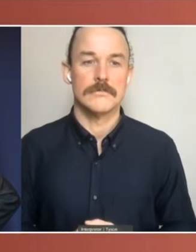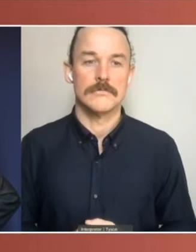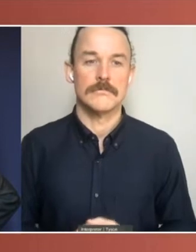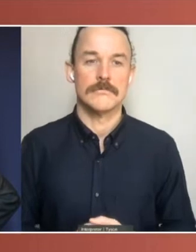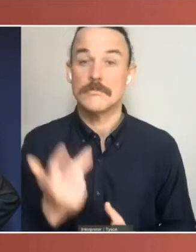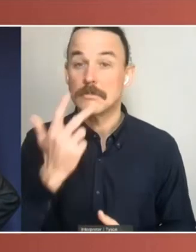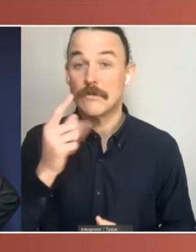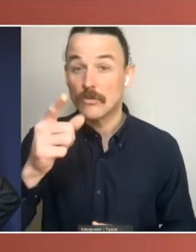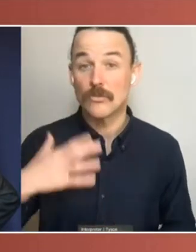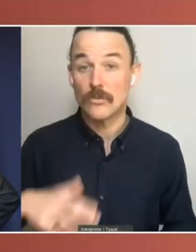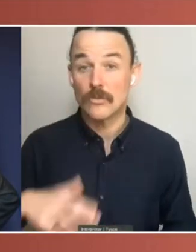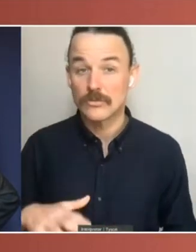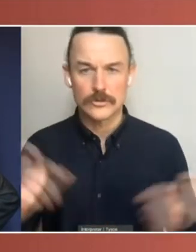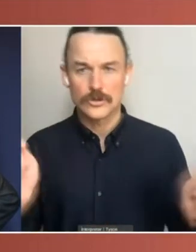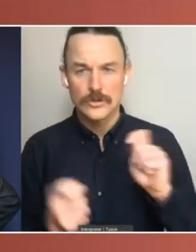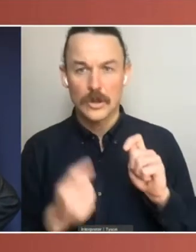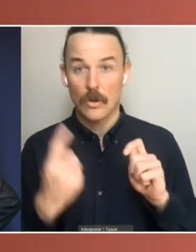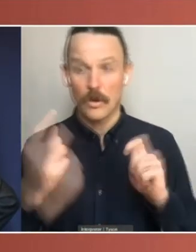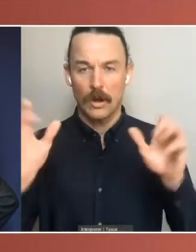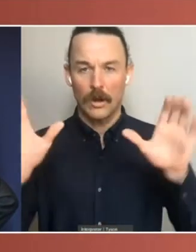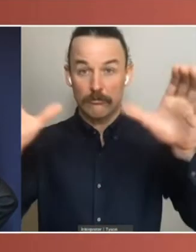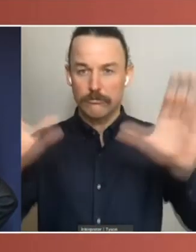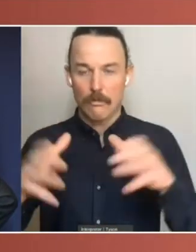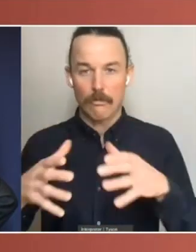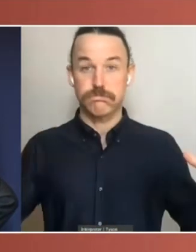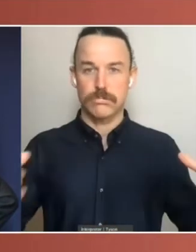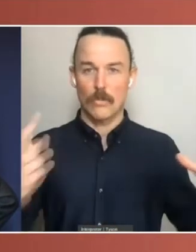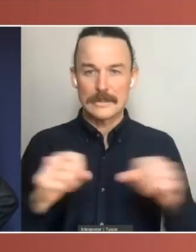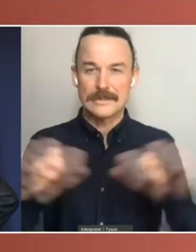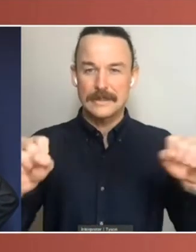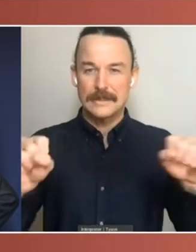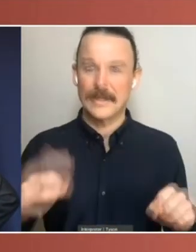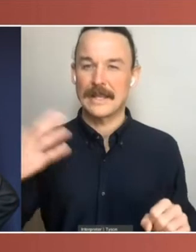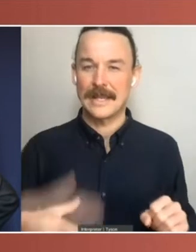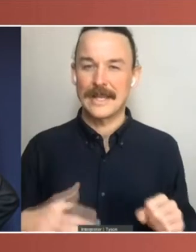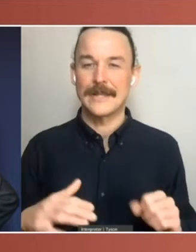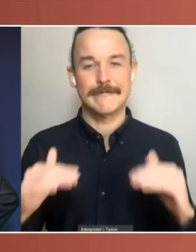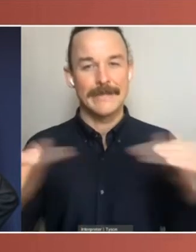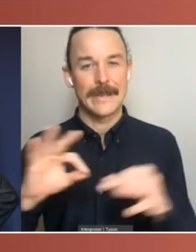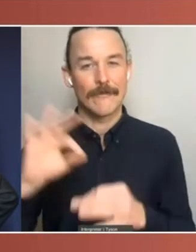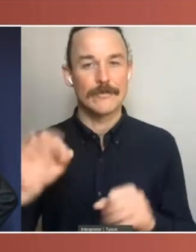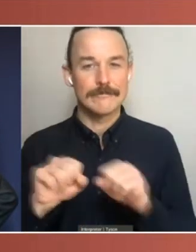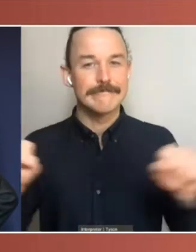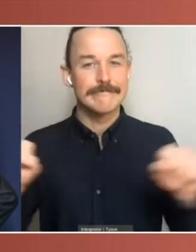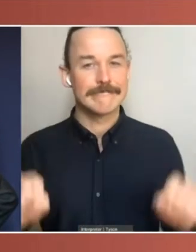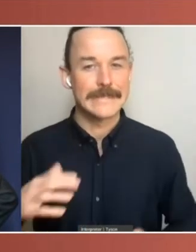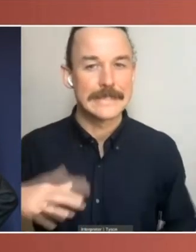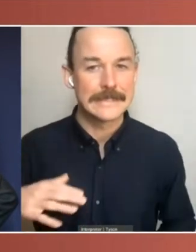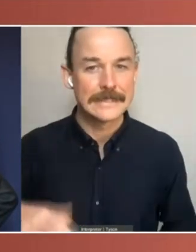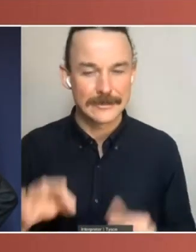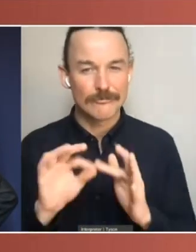single house system, it would indeed need to be proportional, as your emailer